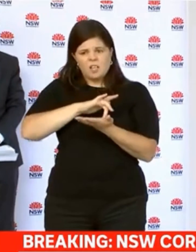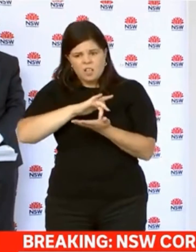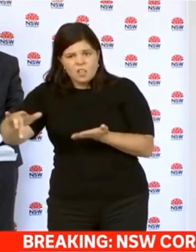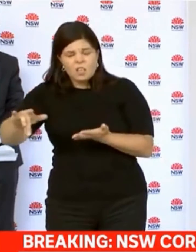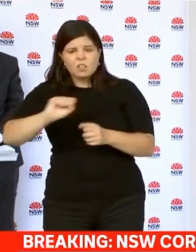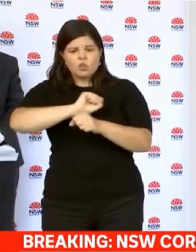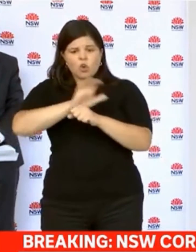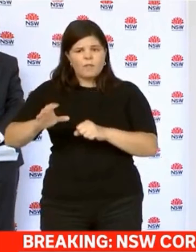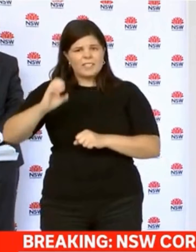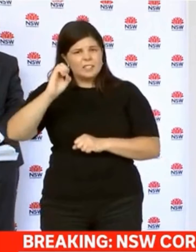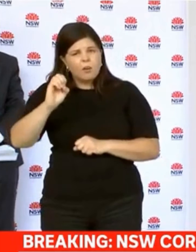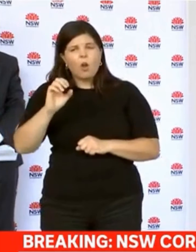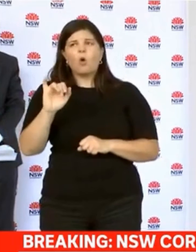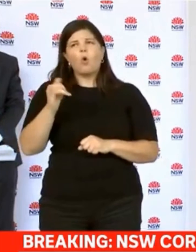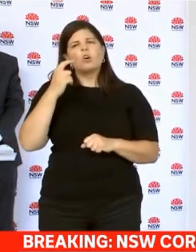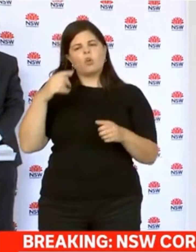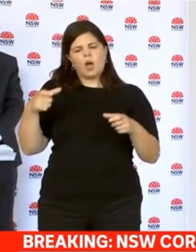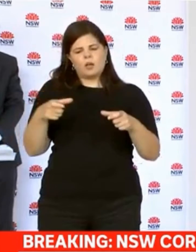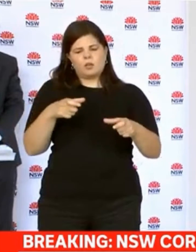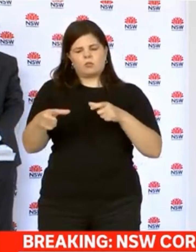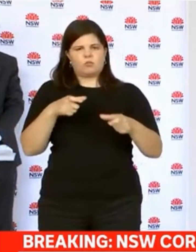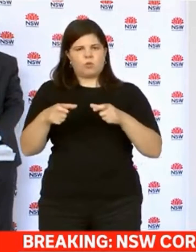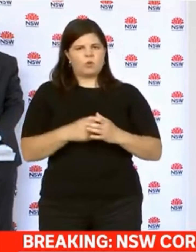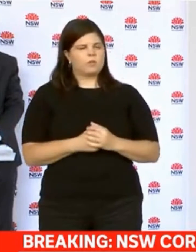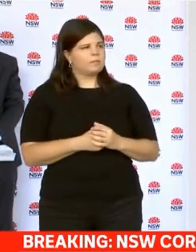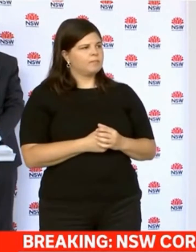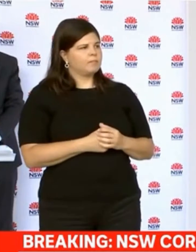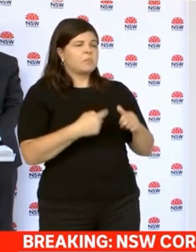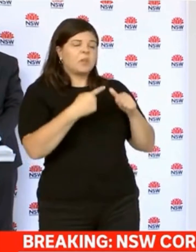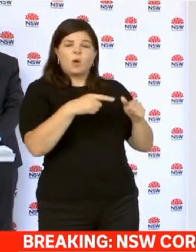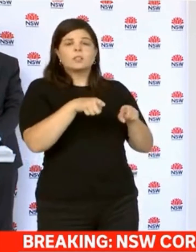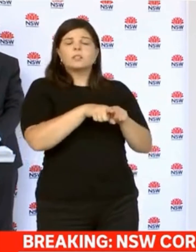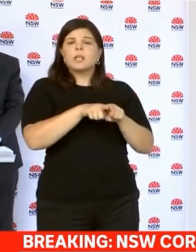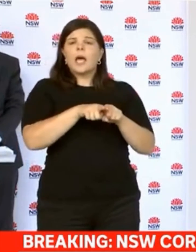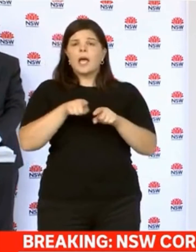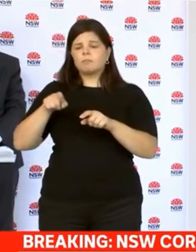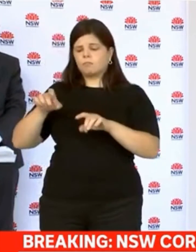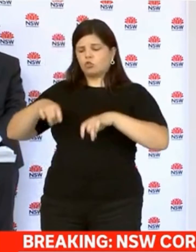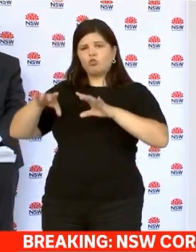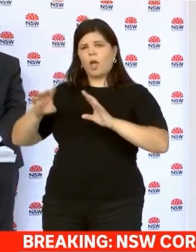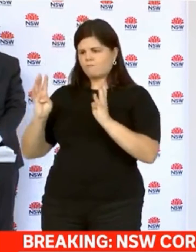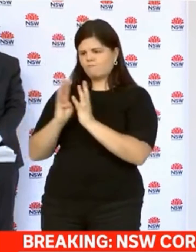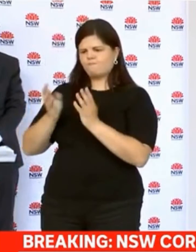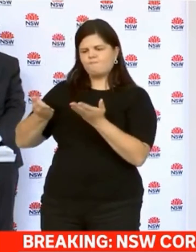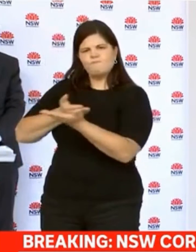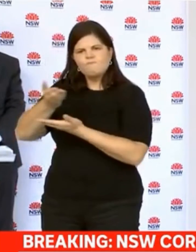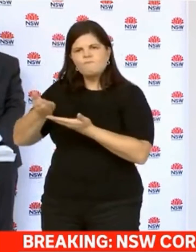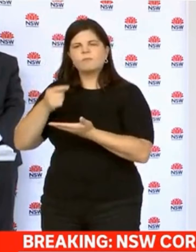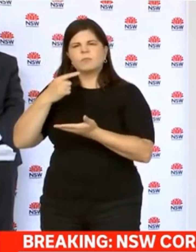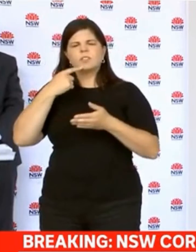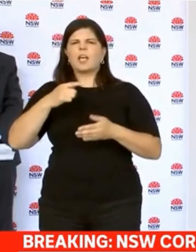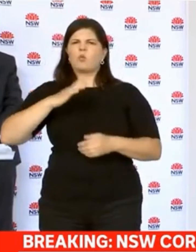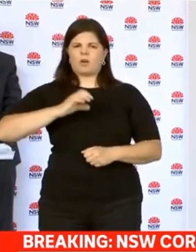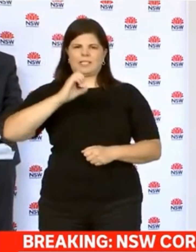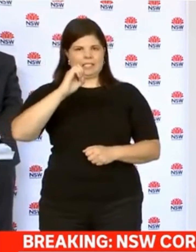I support what National Cabinet has endorsed. That is zero community transmission. Anyone who thinks we're going